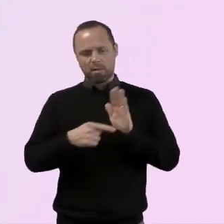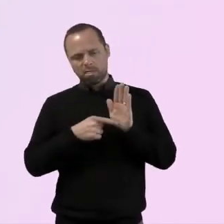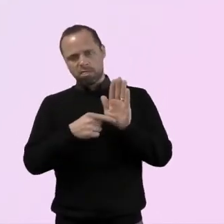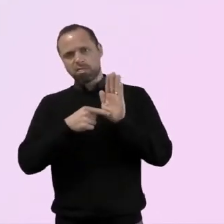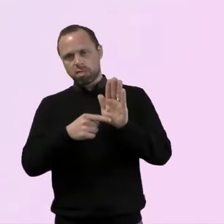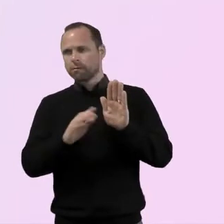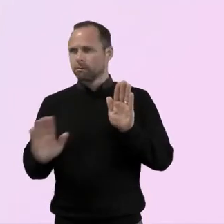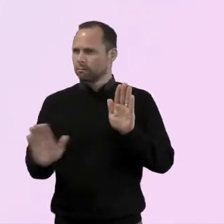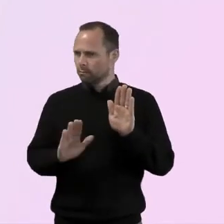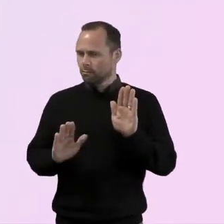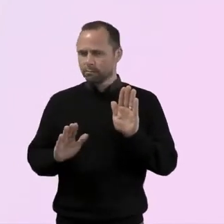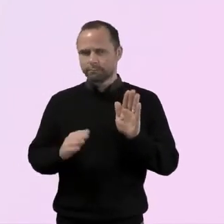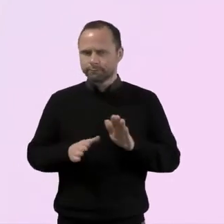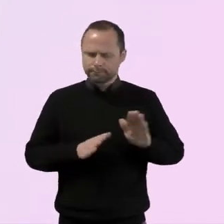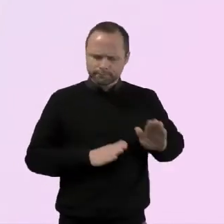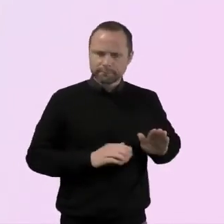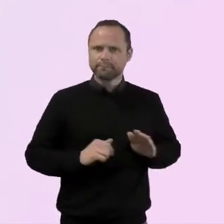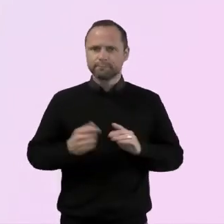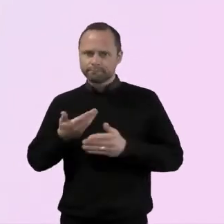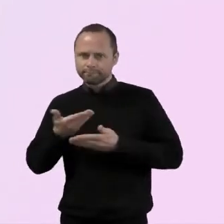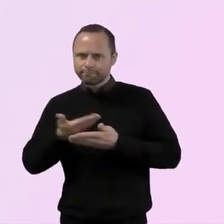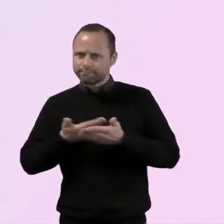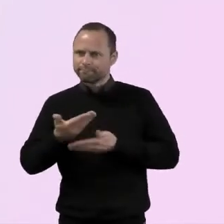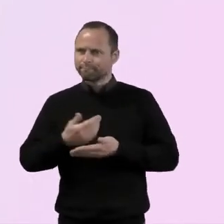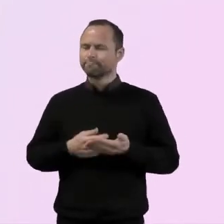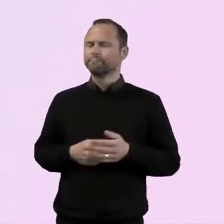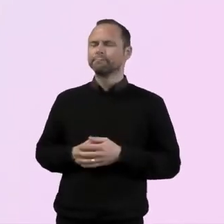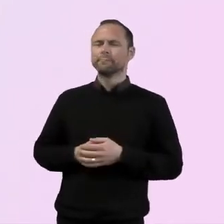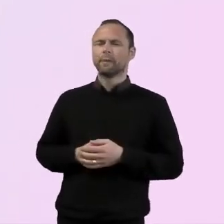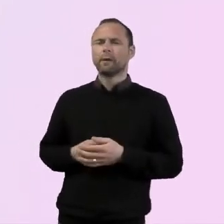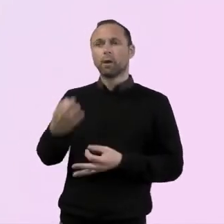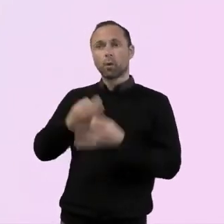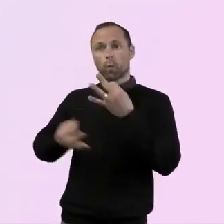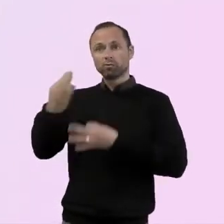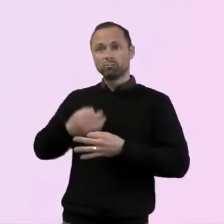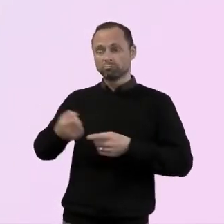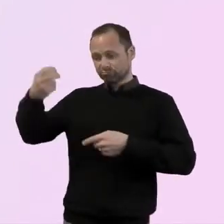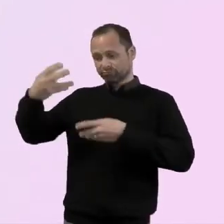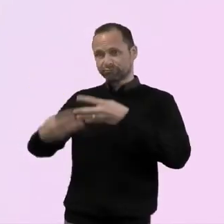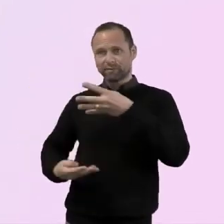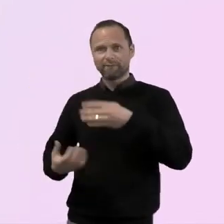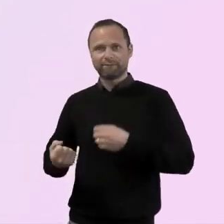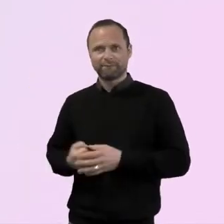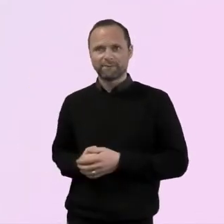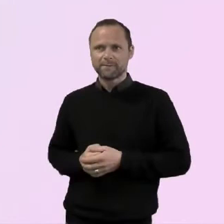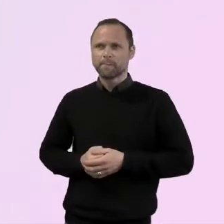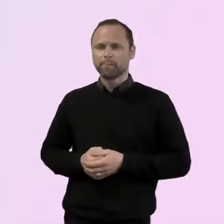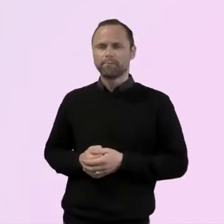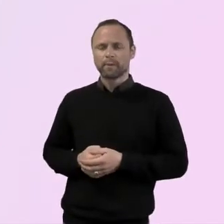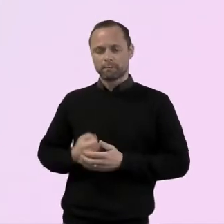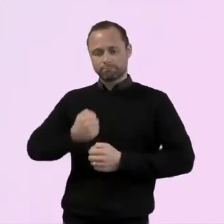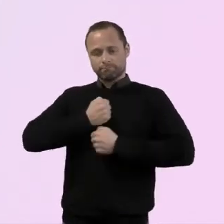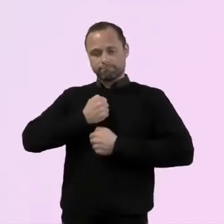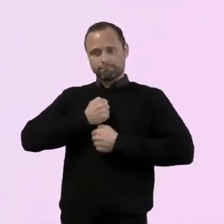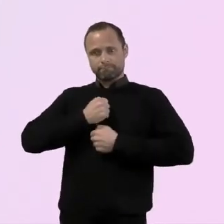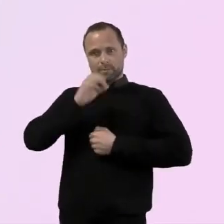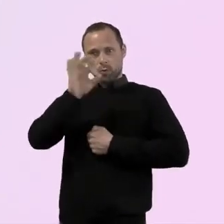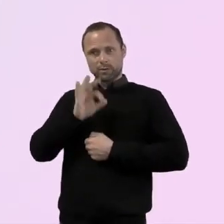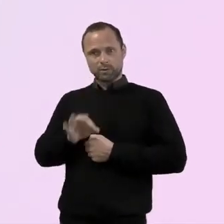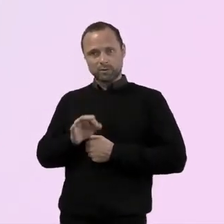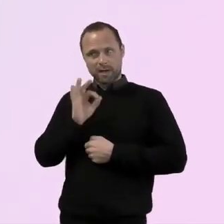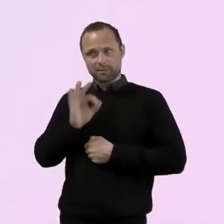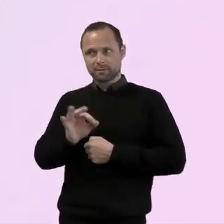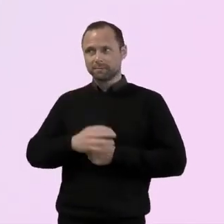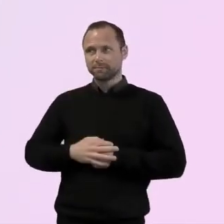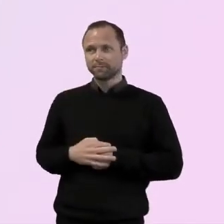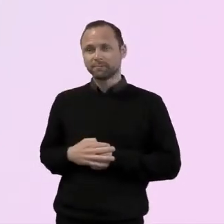fantastic. We've got some questions coming in. Um, but my, my question is, so